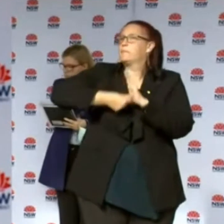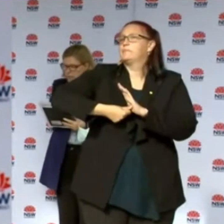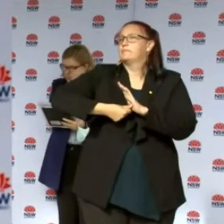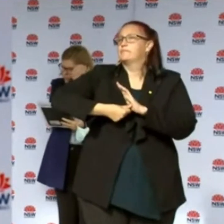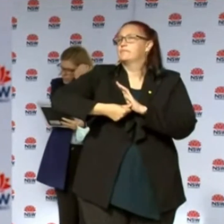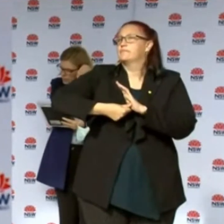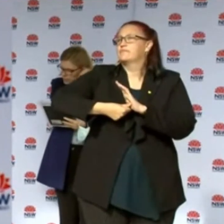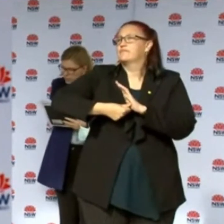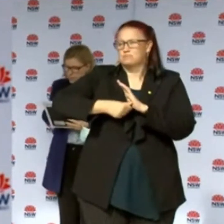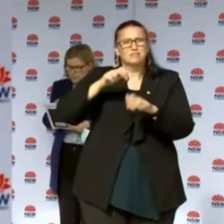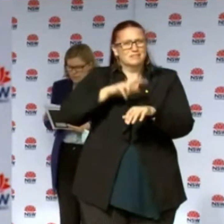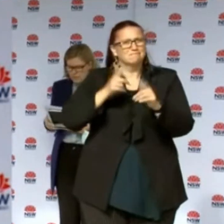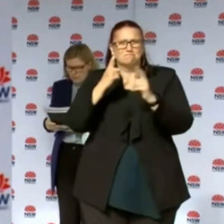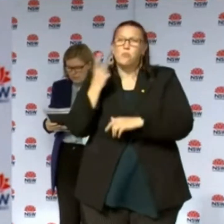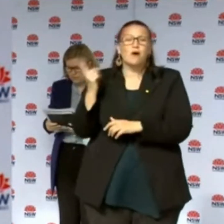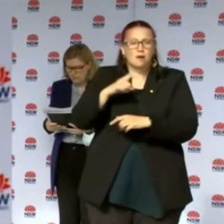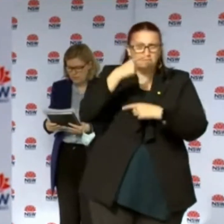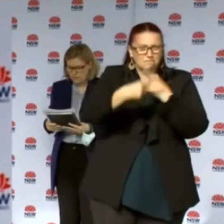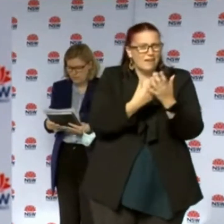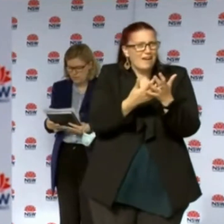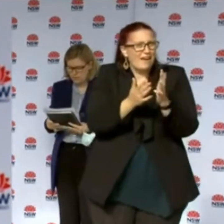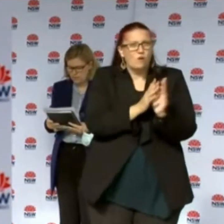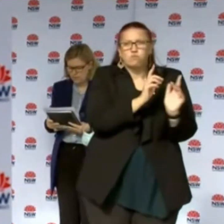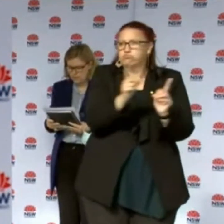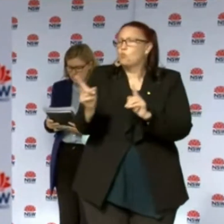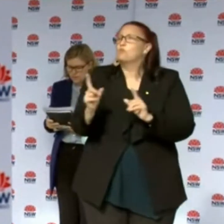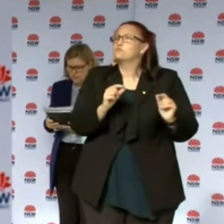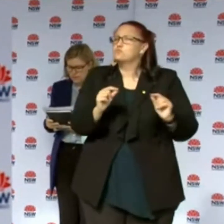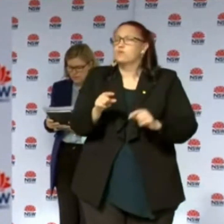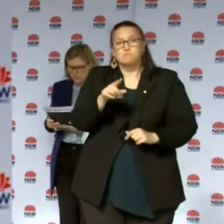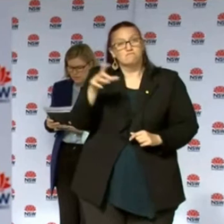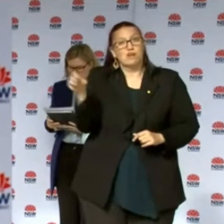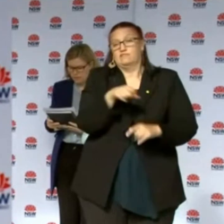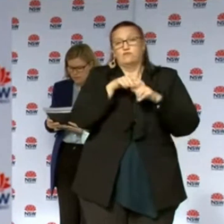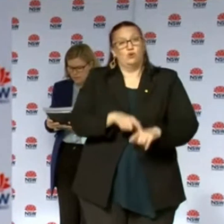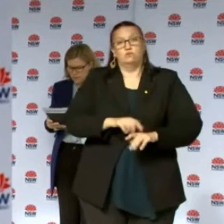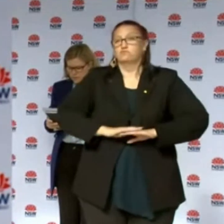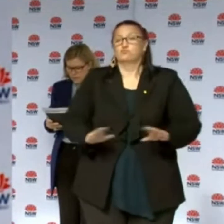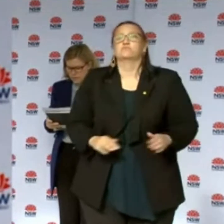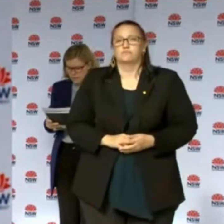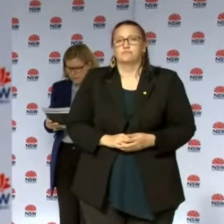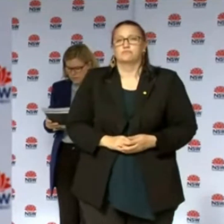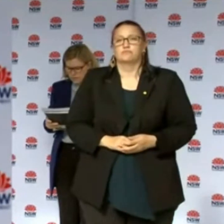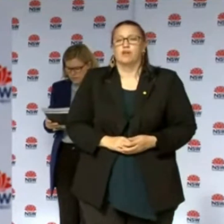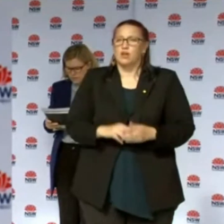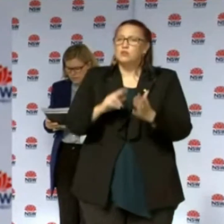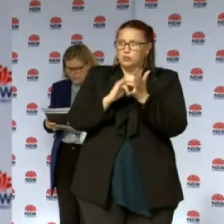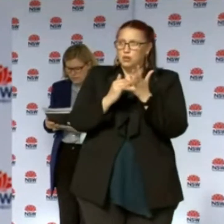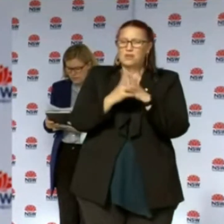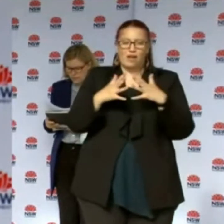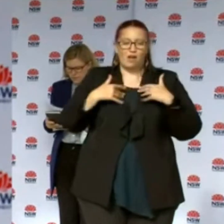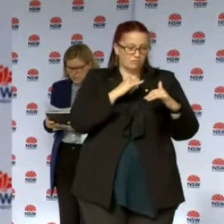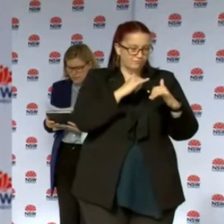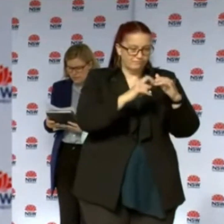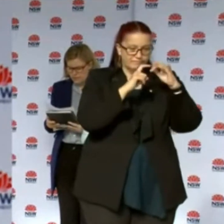that's the case. And I ask everybody to follow the health advice. Health are conducting many, many interviews. So